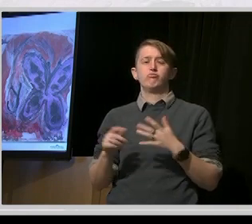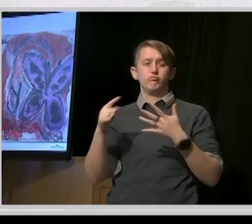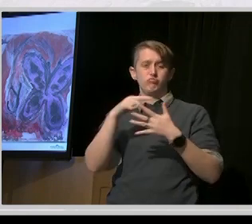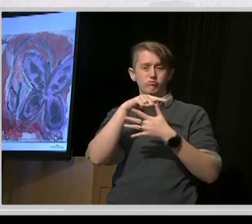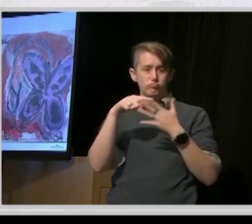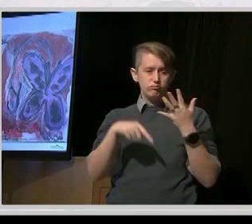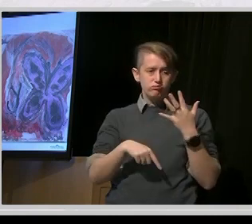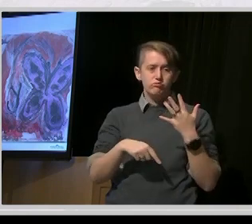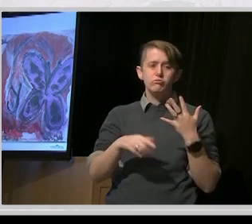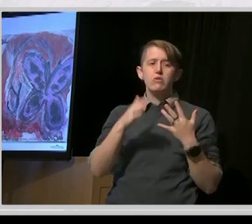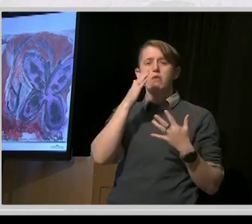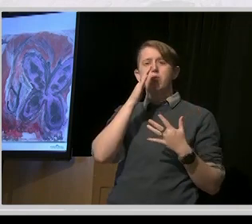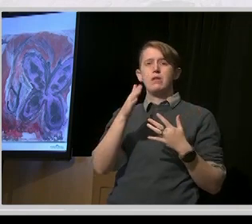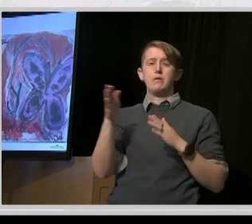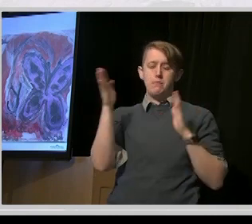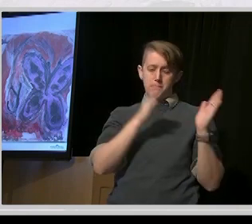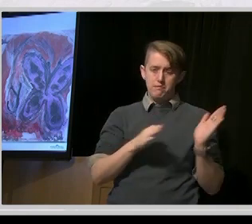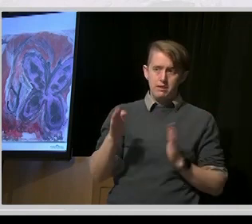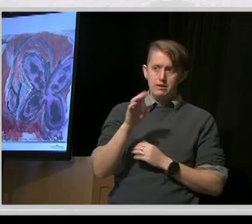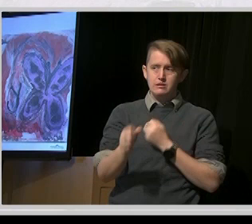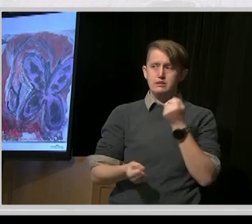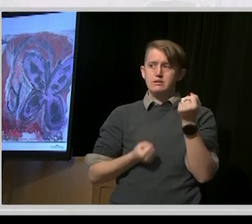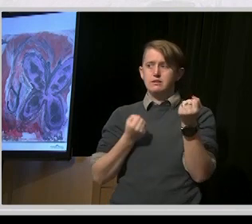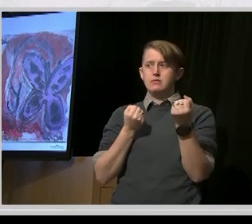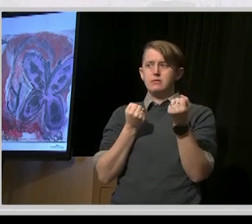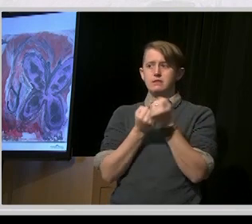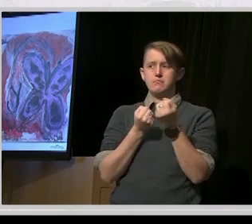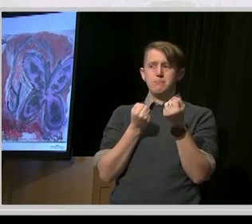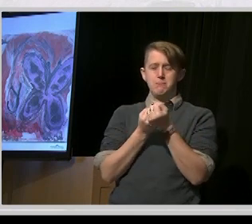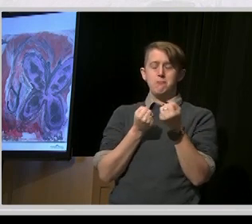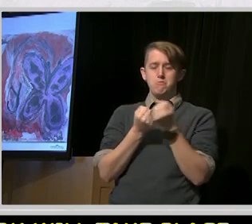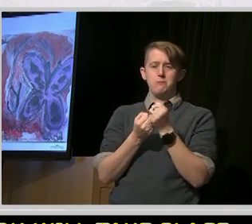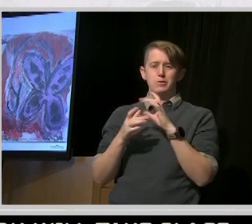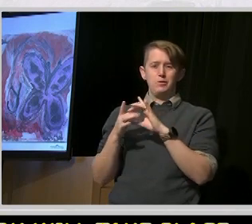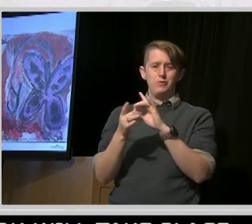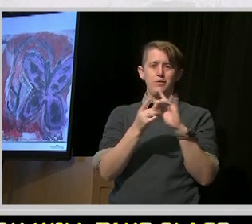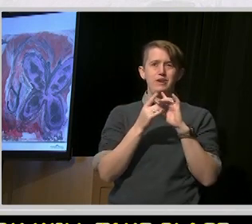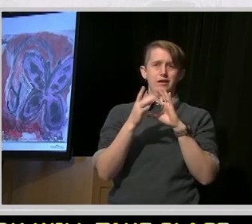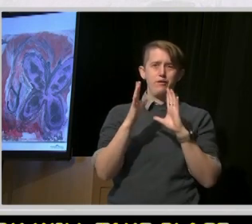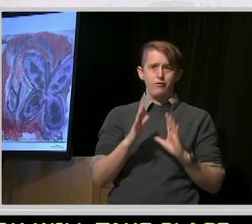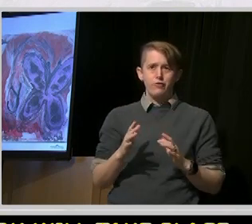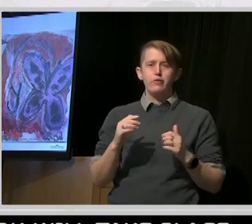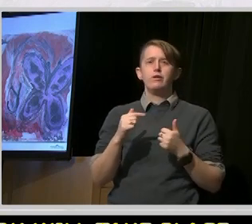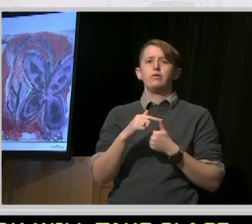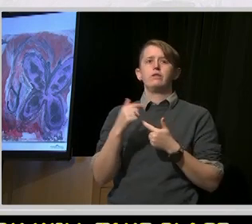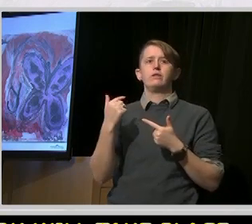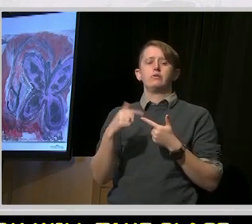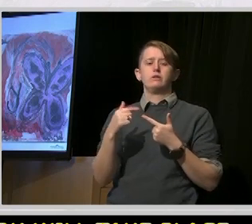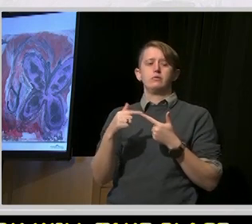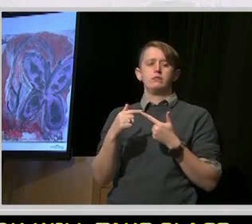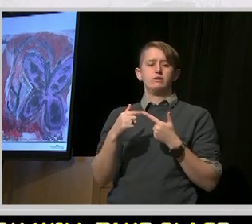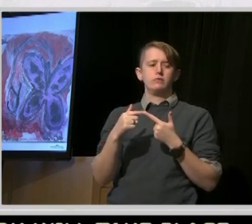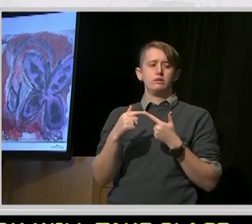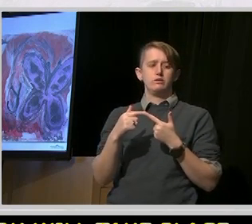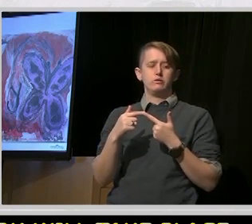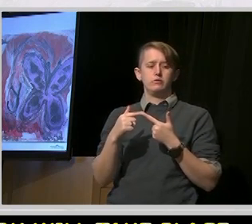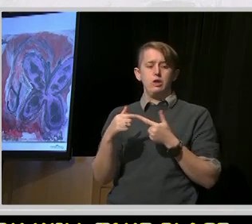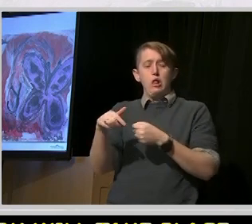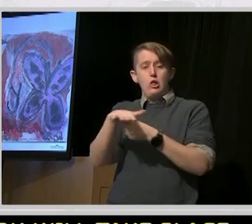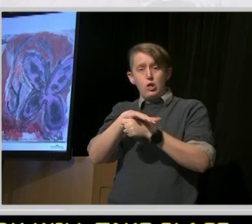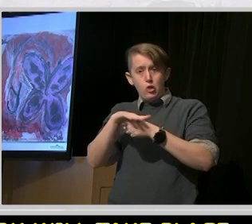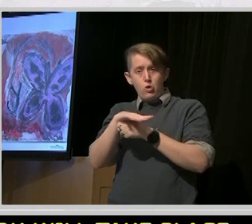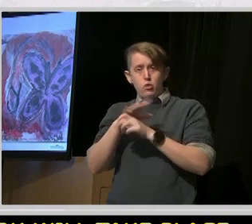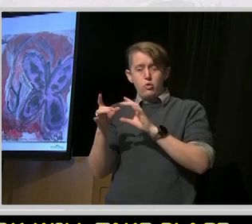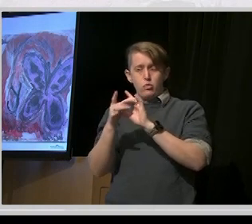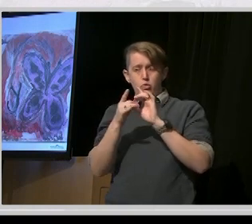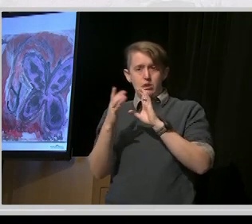planning support coordinators will be based out of those. The local area coordinators will be based in local communities